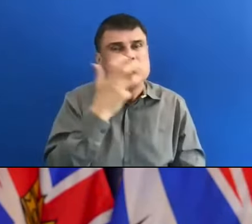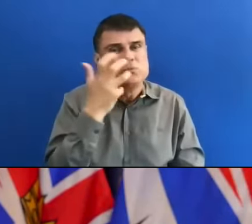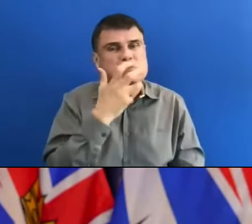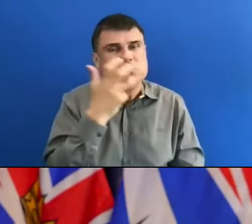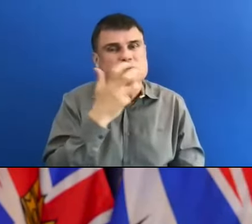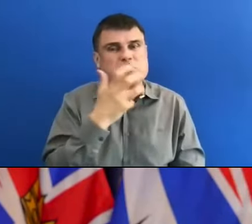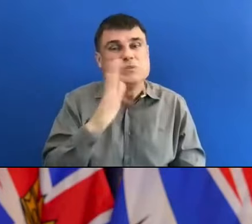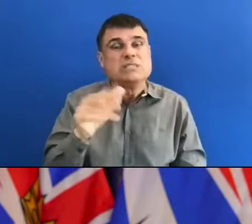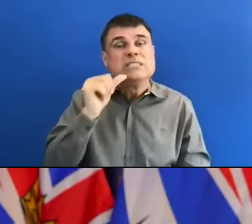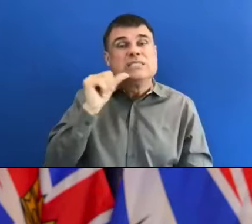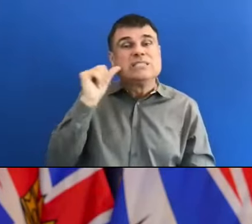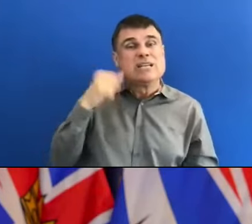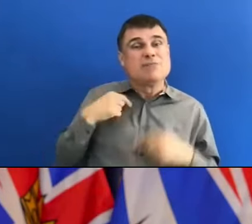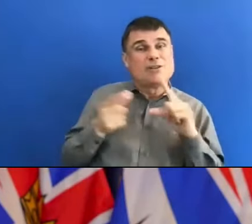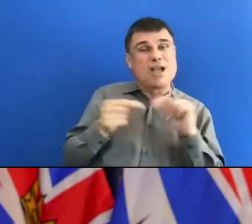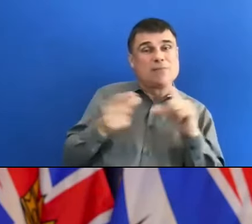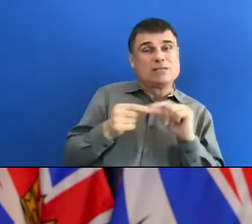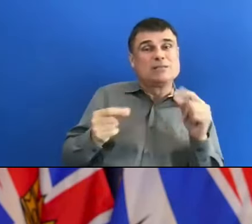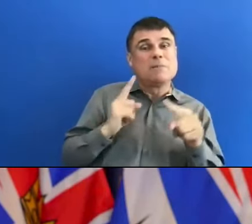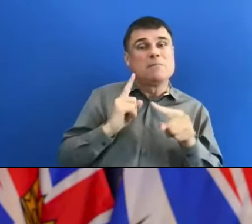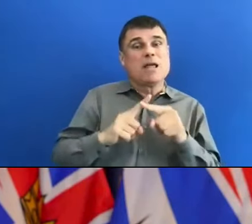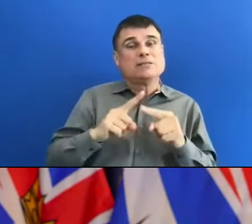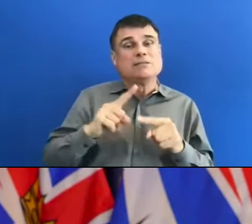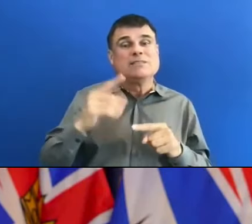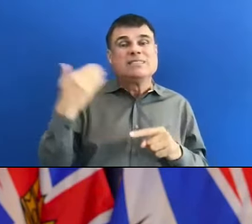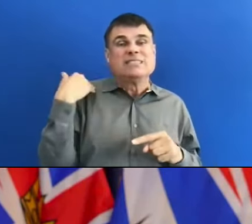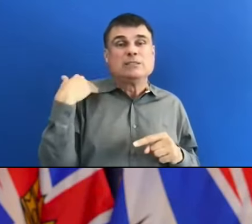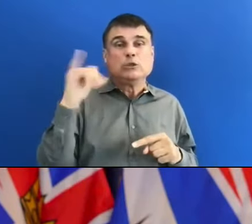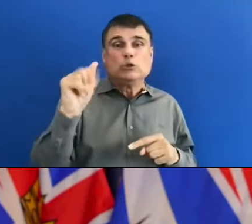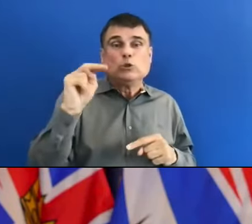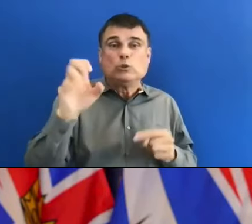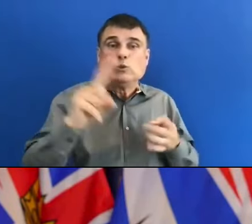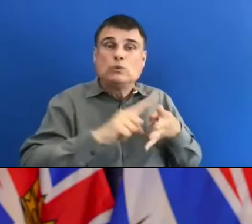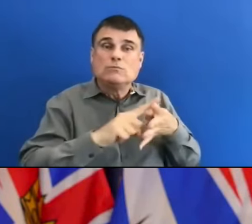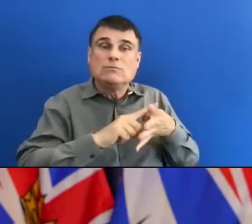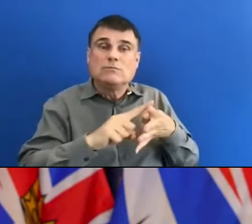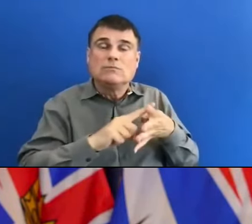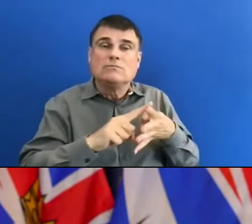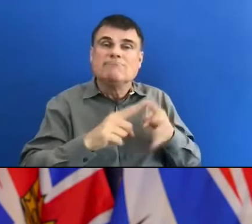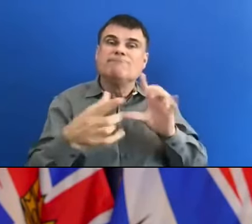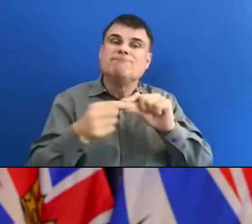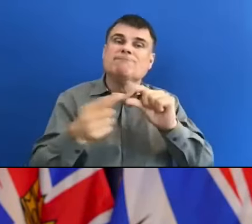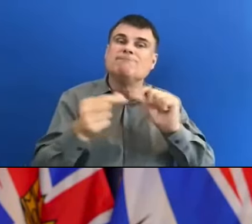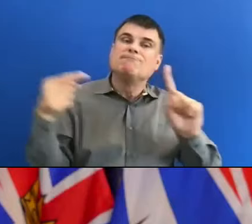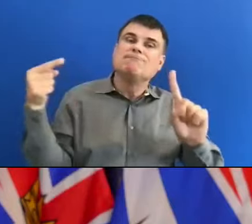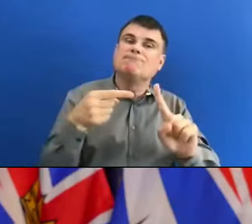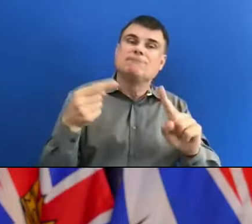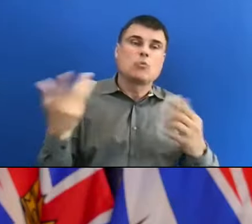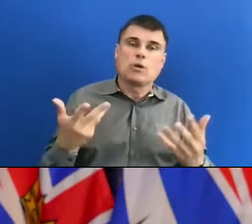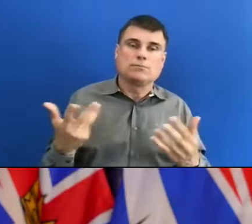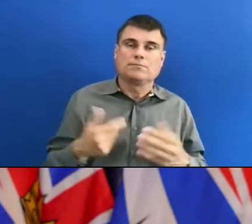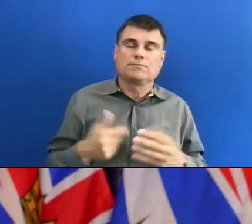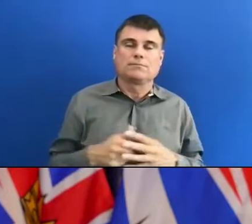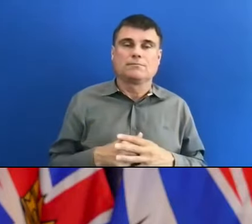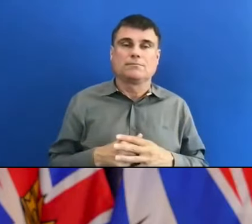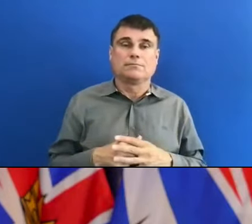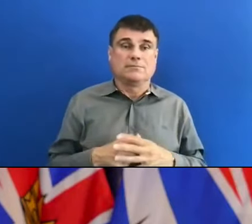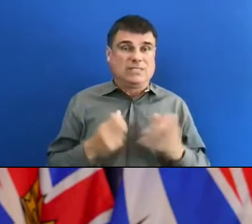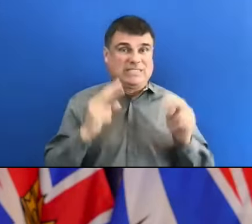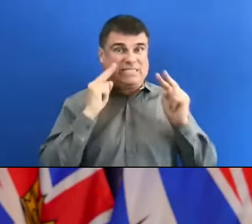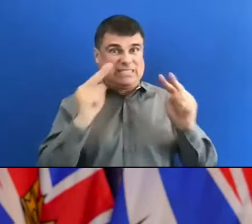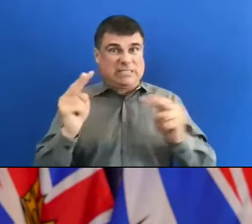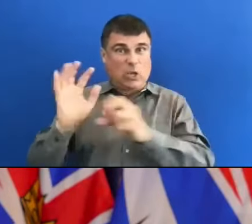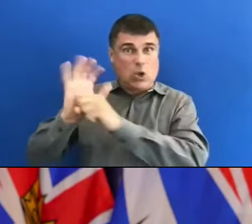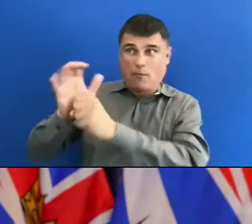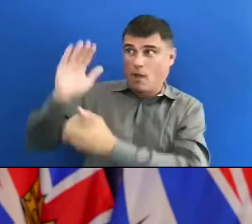it in early June. That this period, with the reduction in COVID-19 cases, COVID-19 transmission